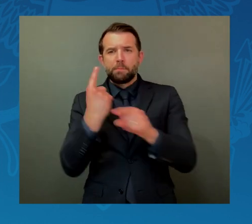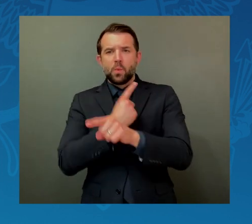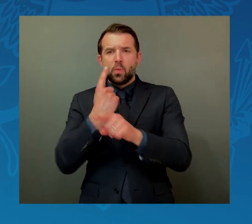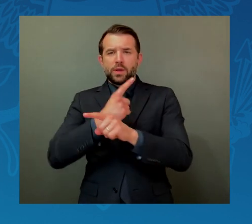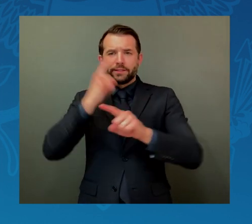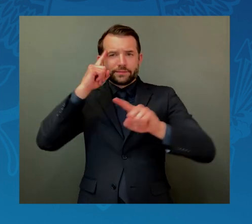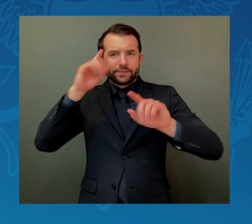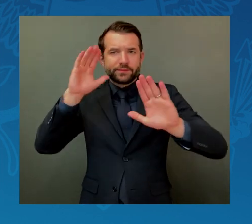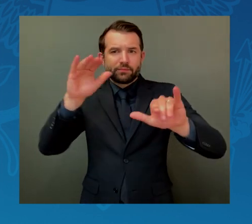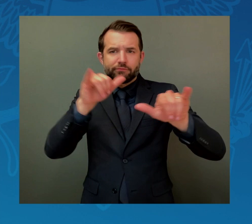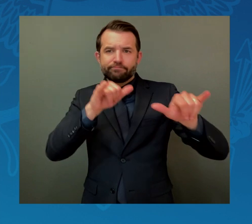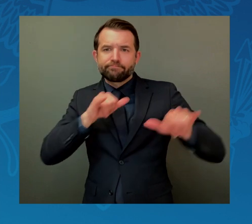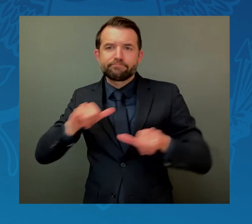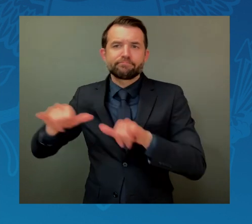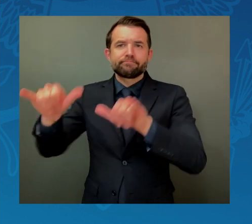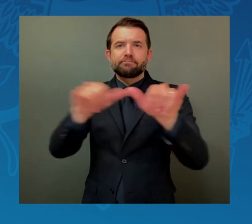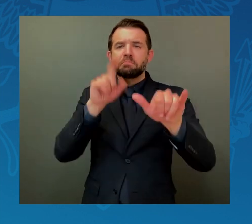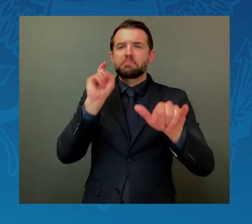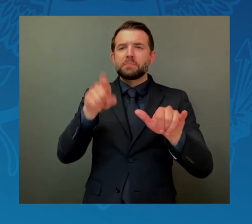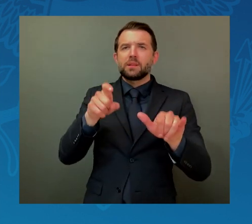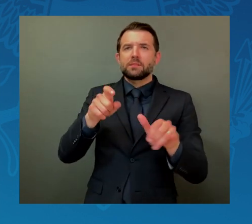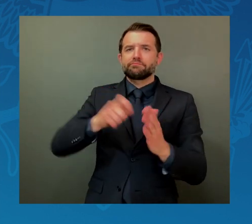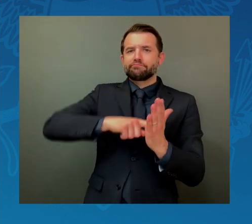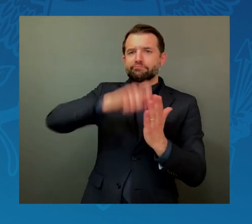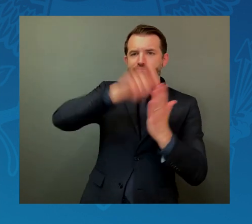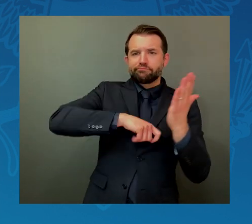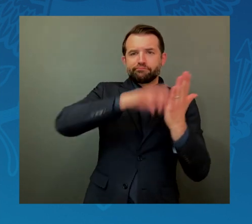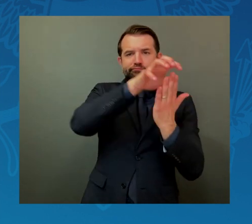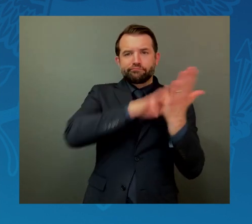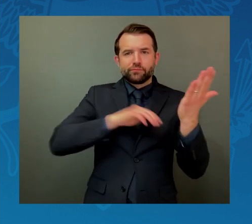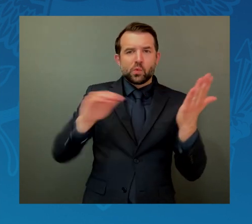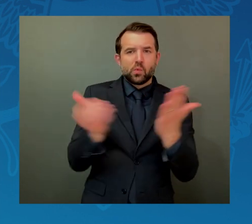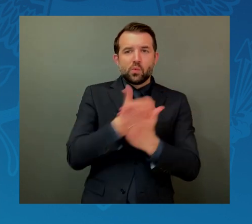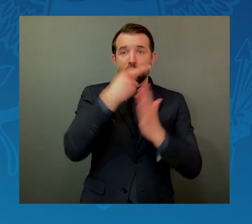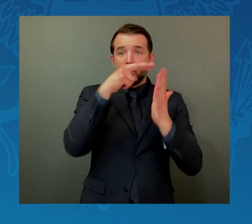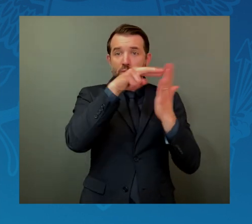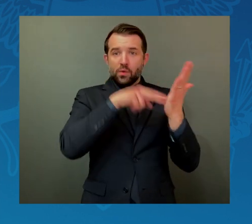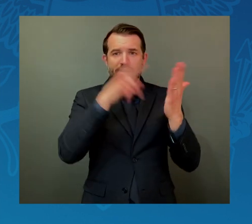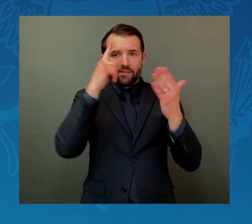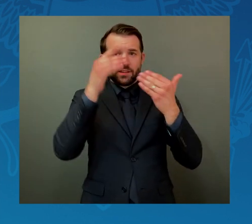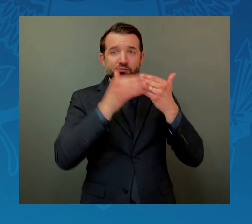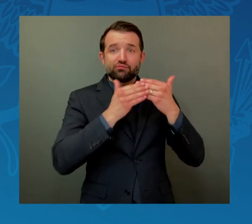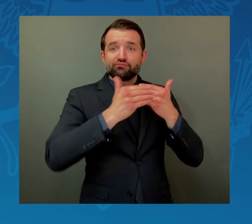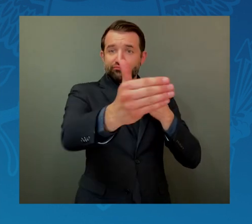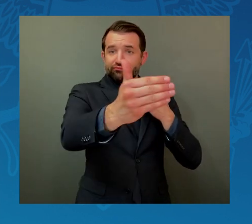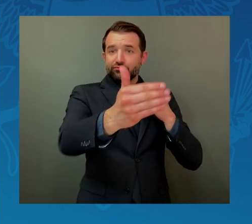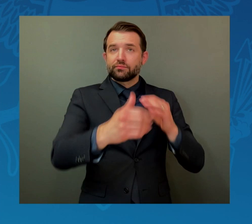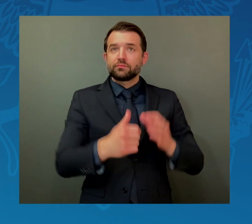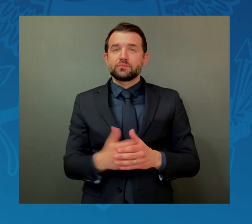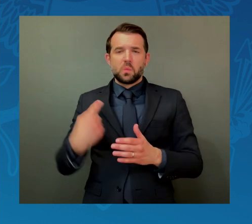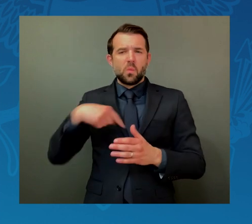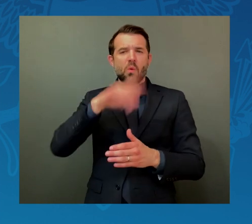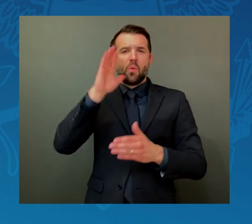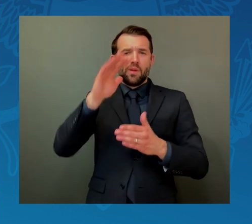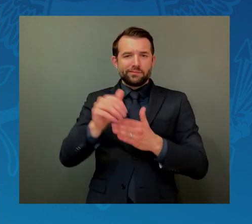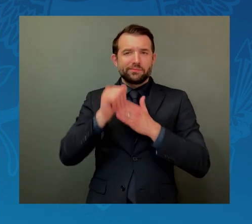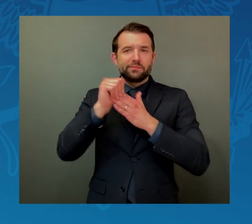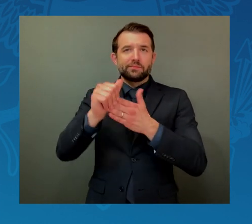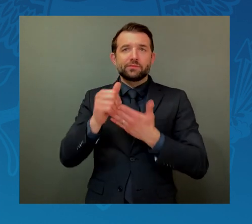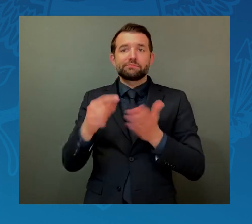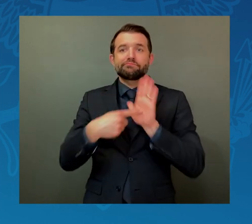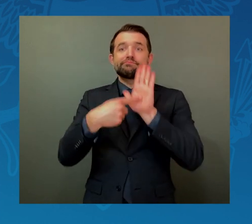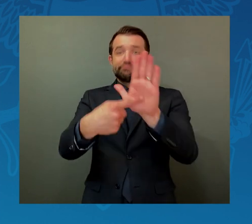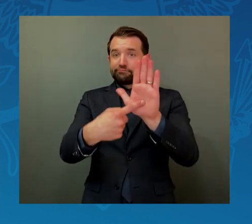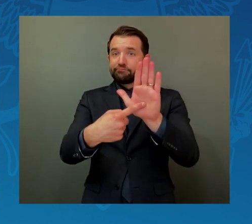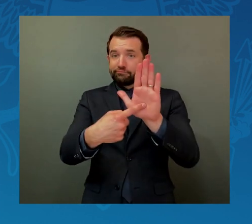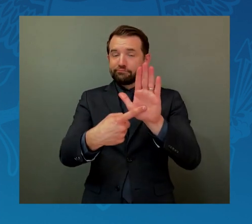rules of the road, and we will lead by example. Today,